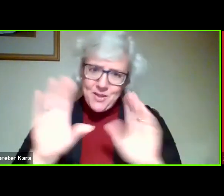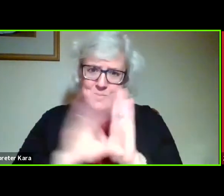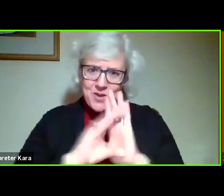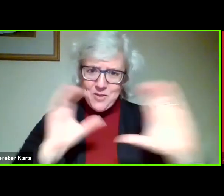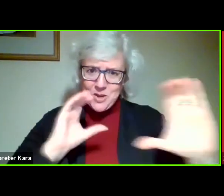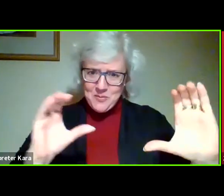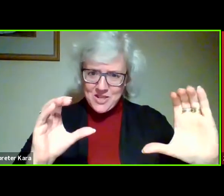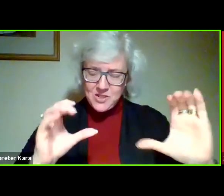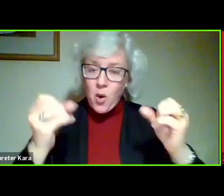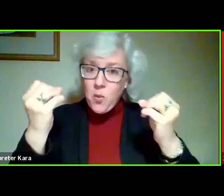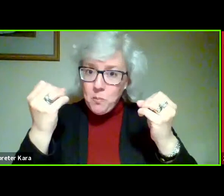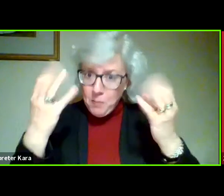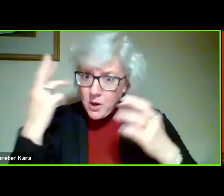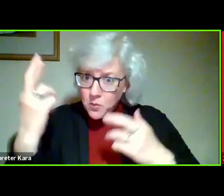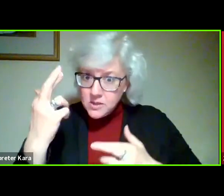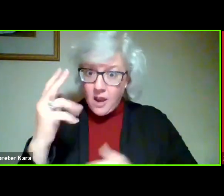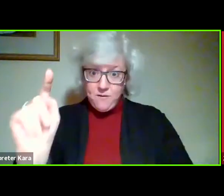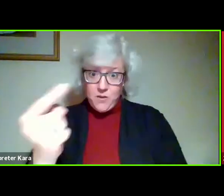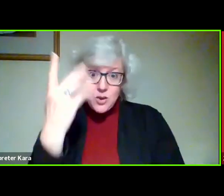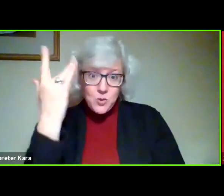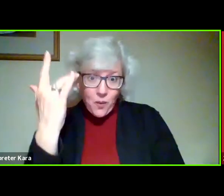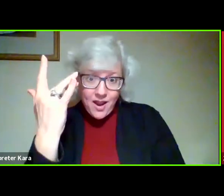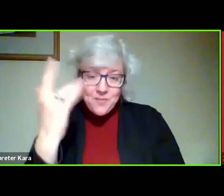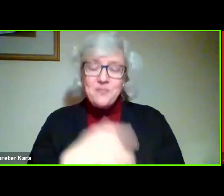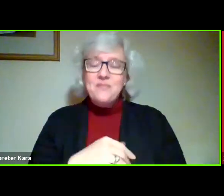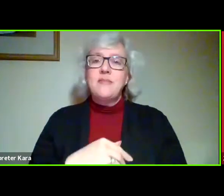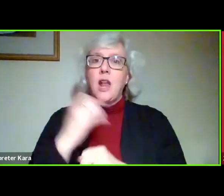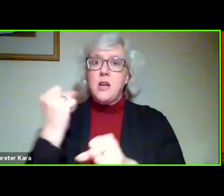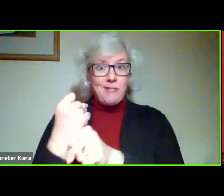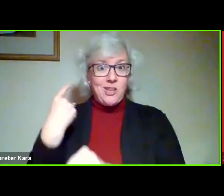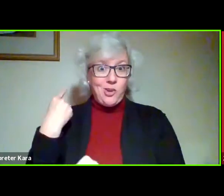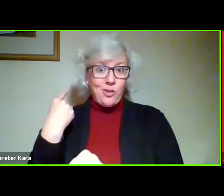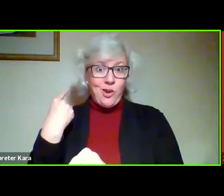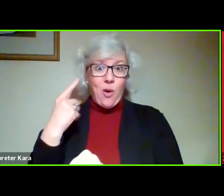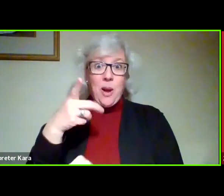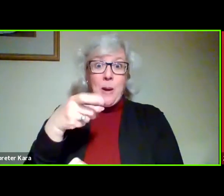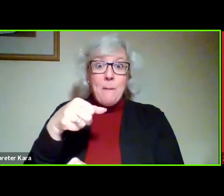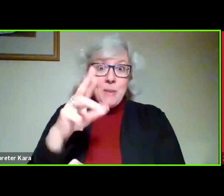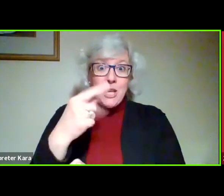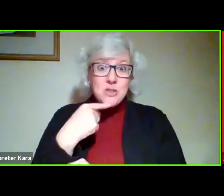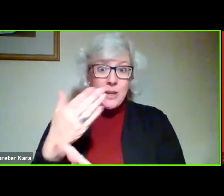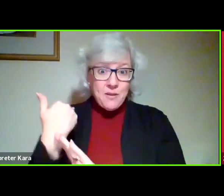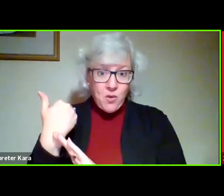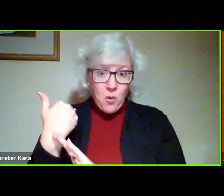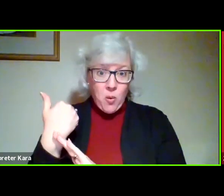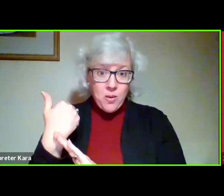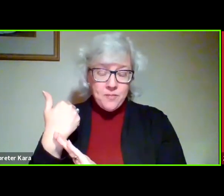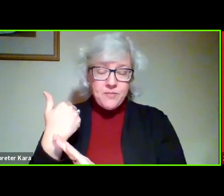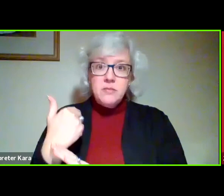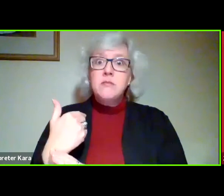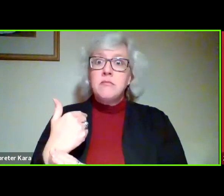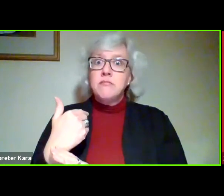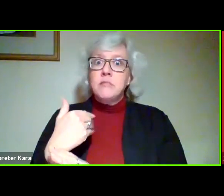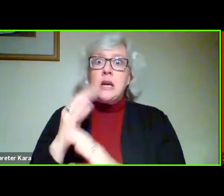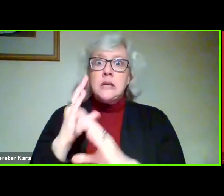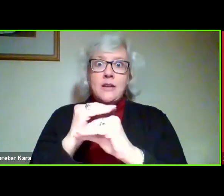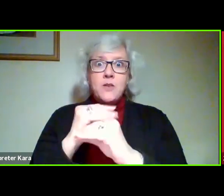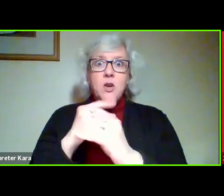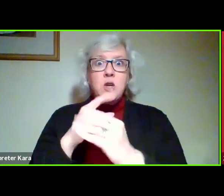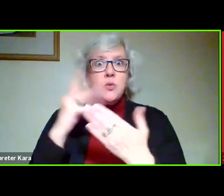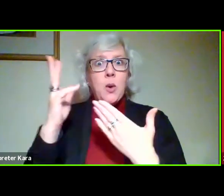them, the first one I want to talk about tonight is that a year ago, Peter mentioned this about the virtual program